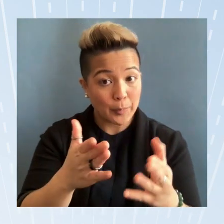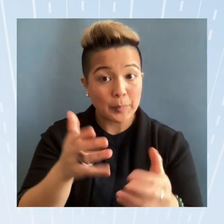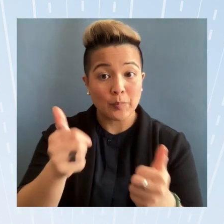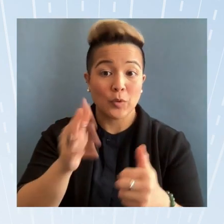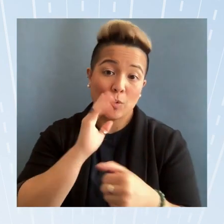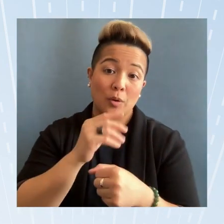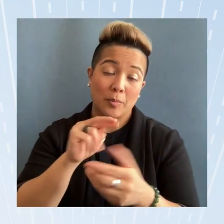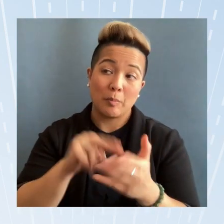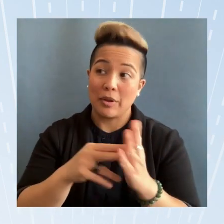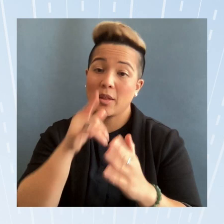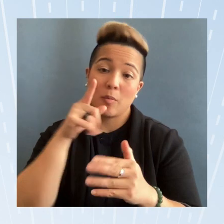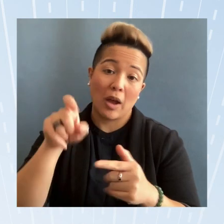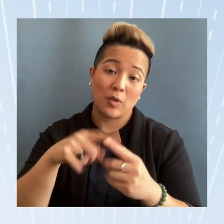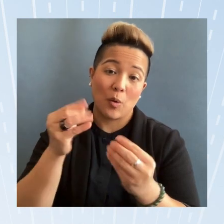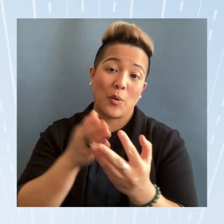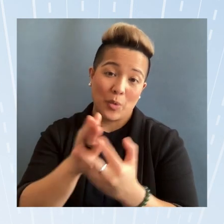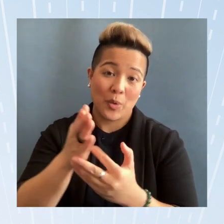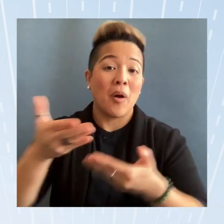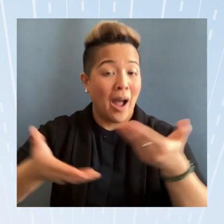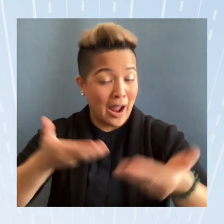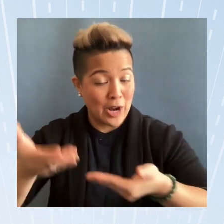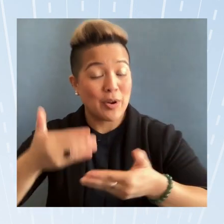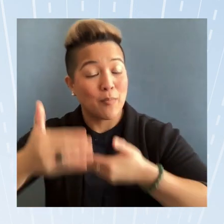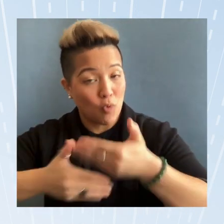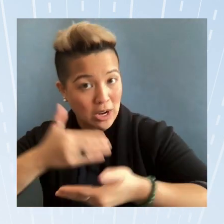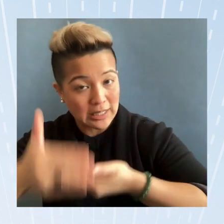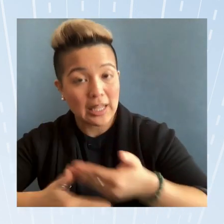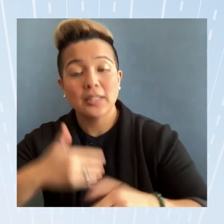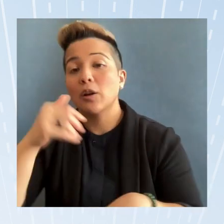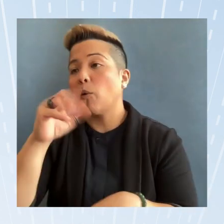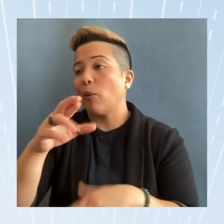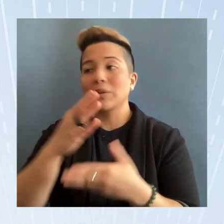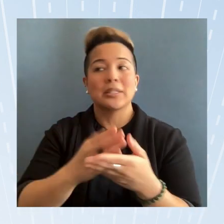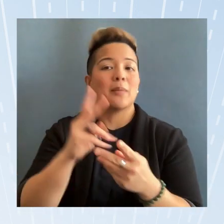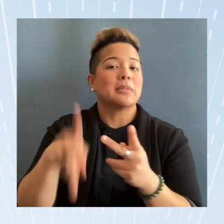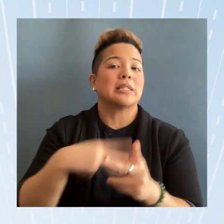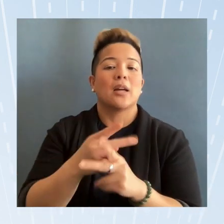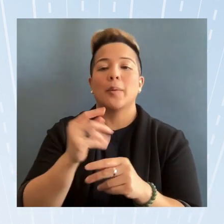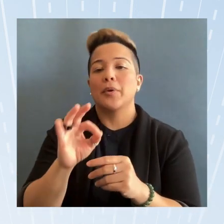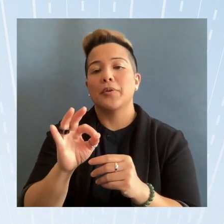that they would have to go through a hiring process or some type of